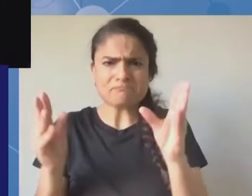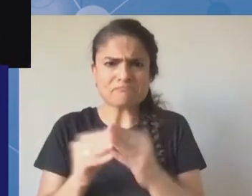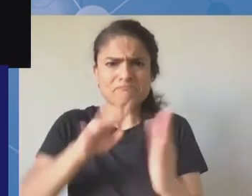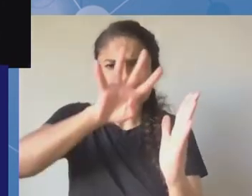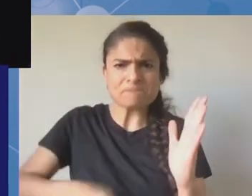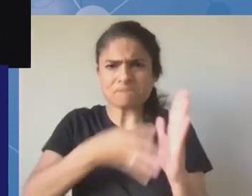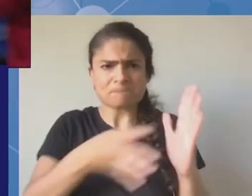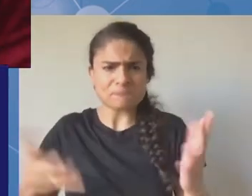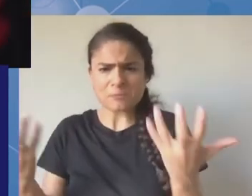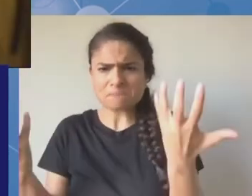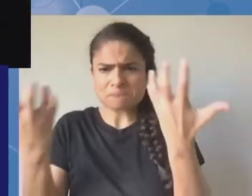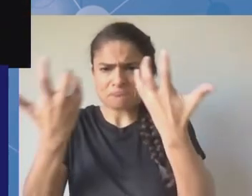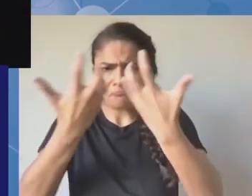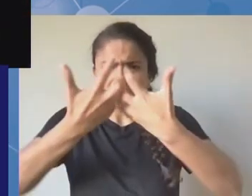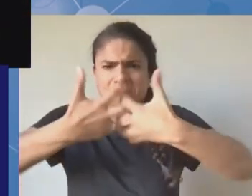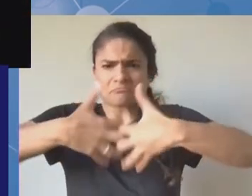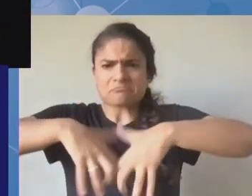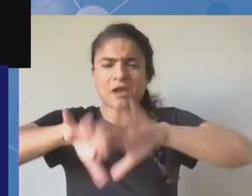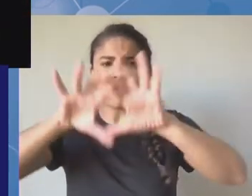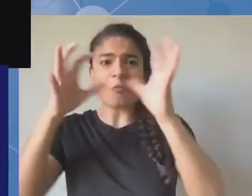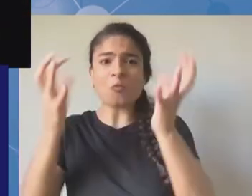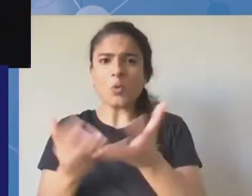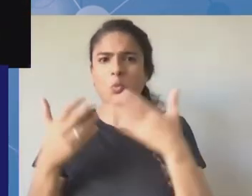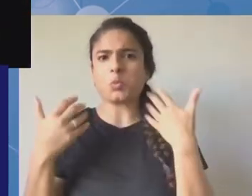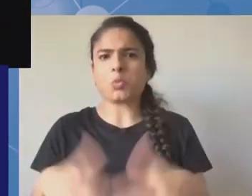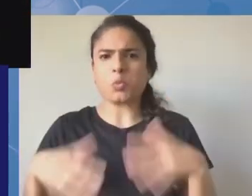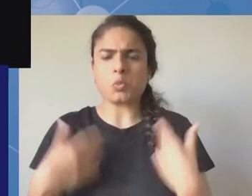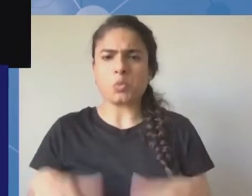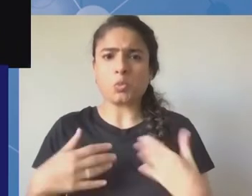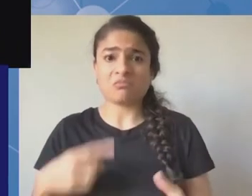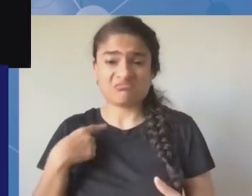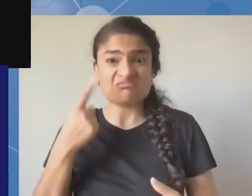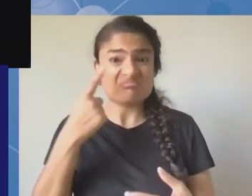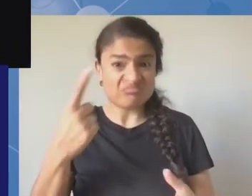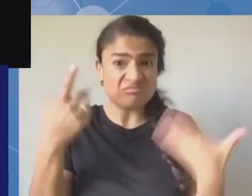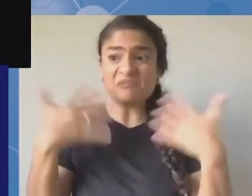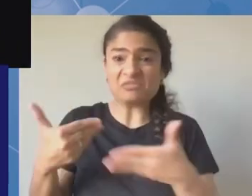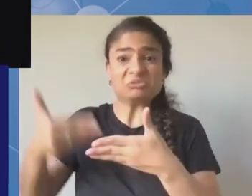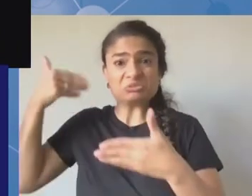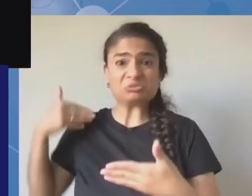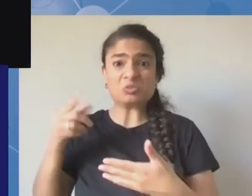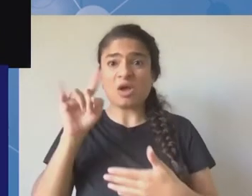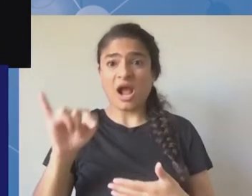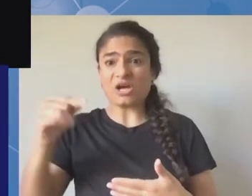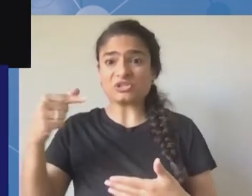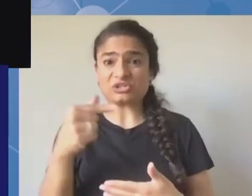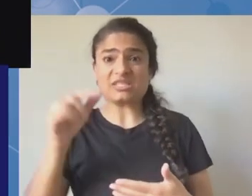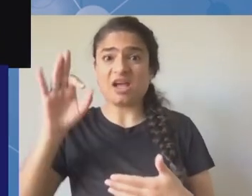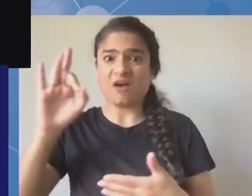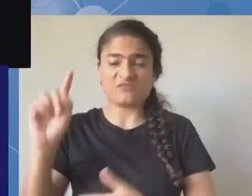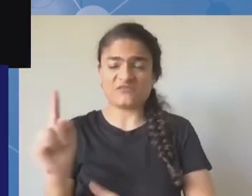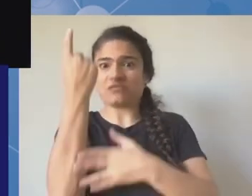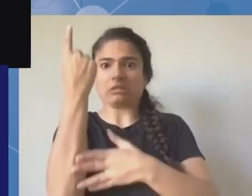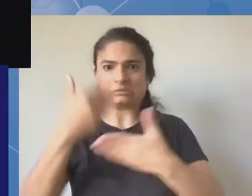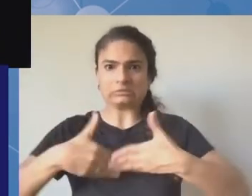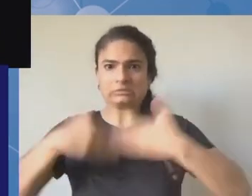here as well i want to express extreme appreciation for our host country poland for the igf secretariat